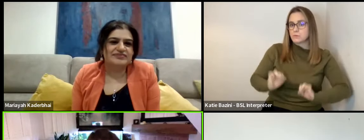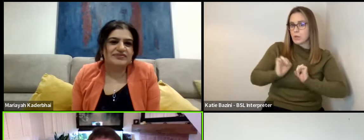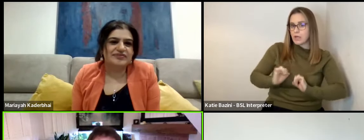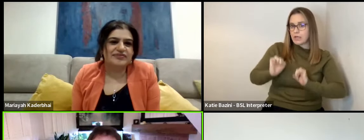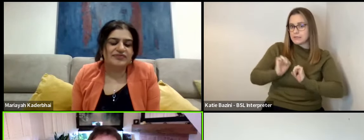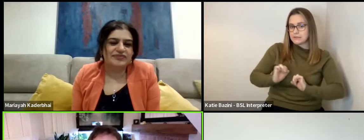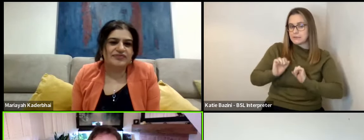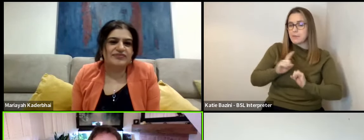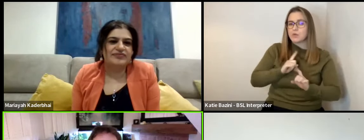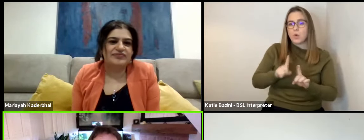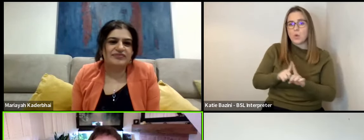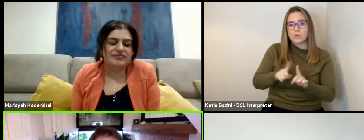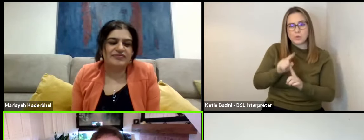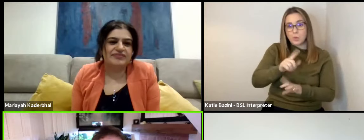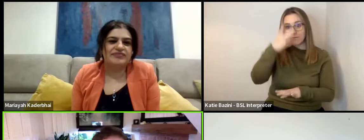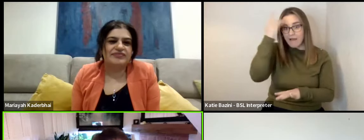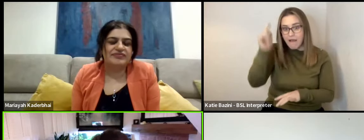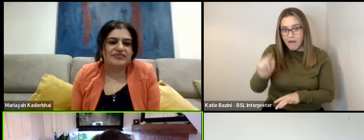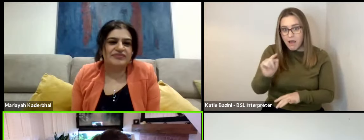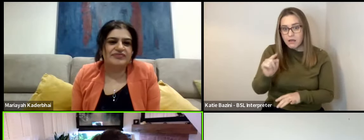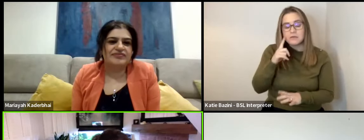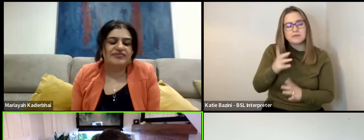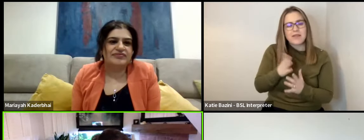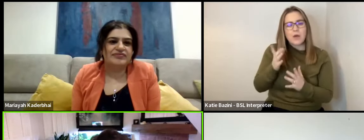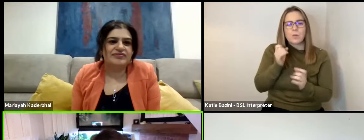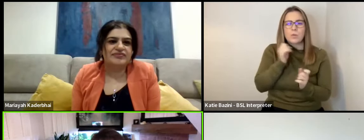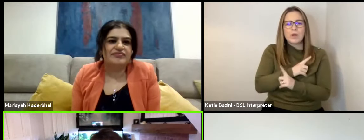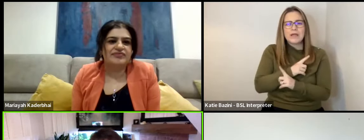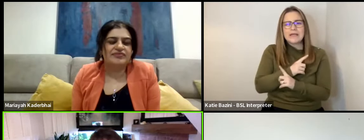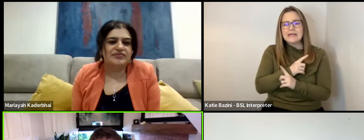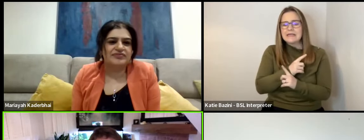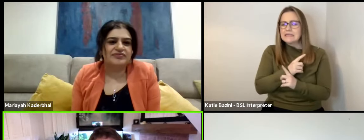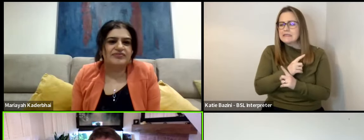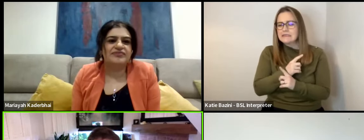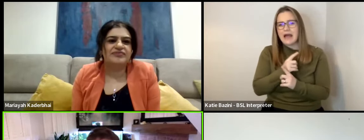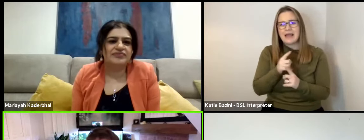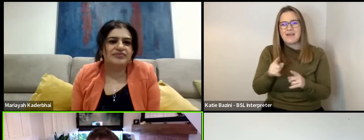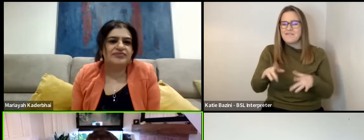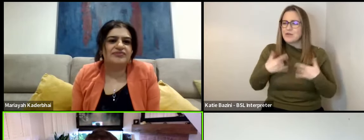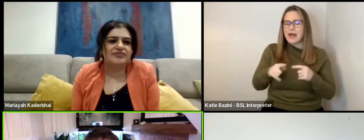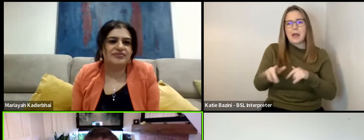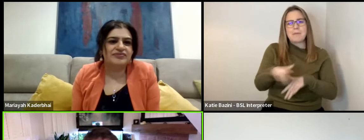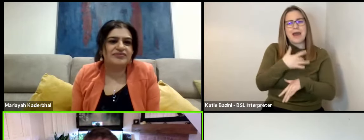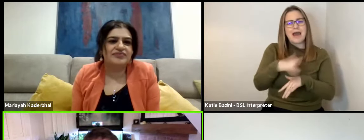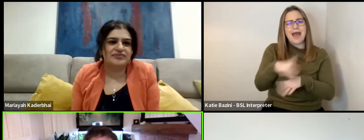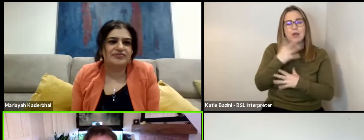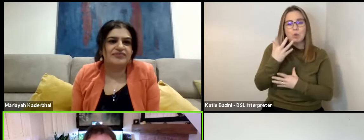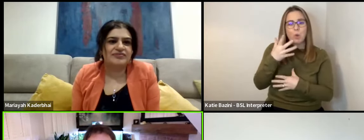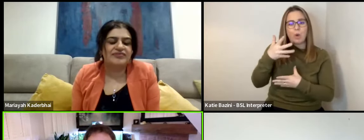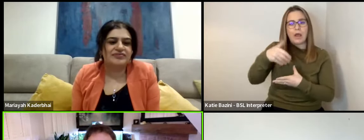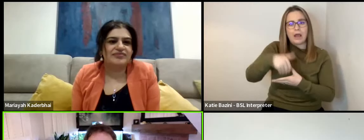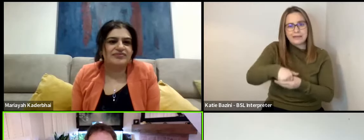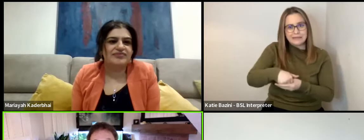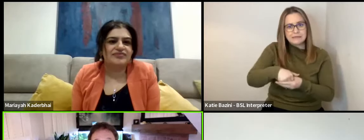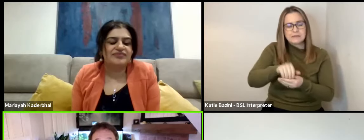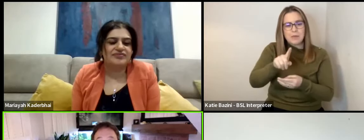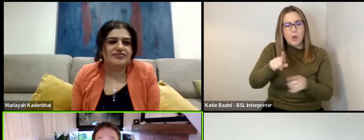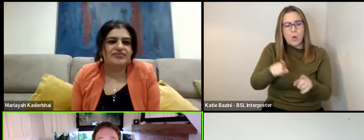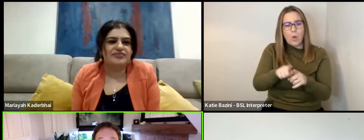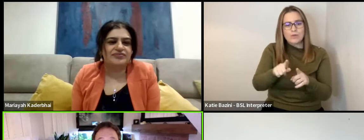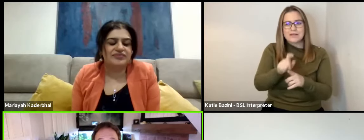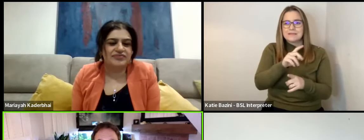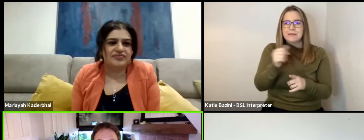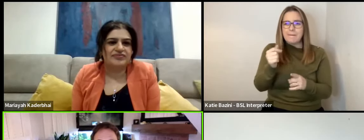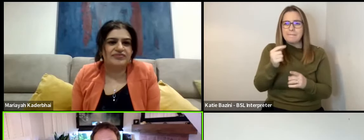because also as well, don't forget, it's kind of in that weird sense, it's kind of like a play where you're in it, but also there's moments